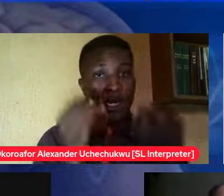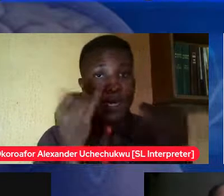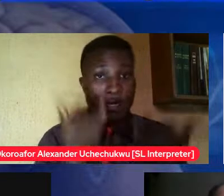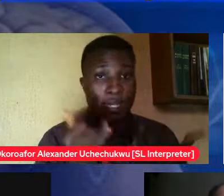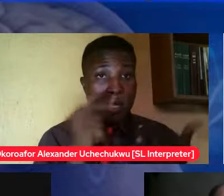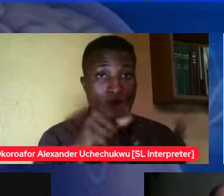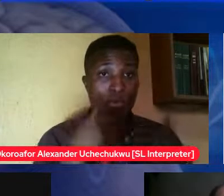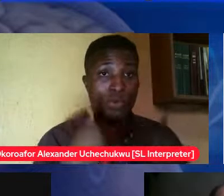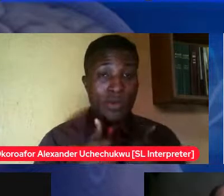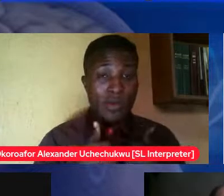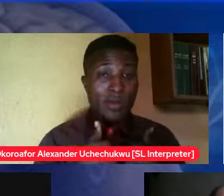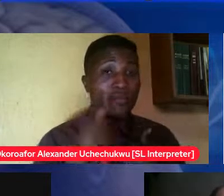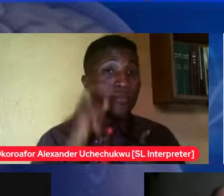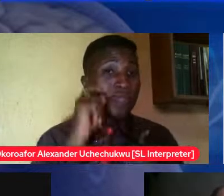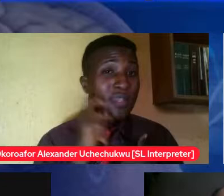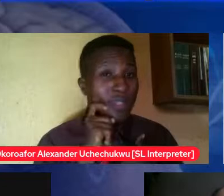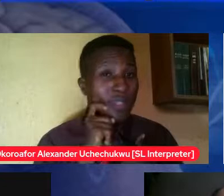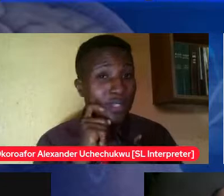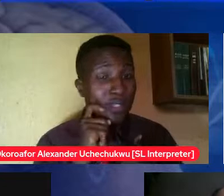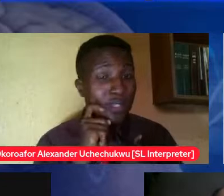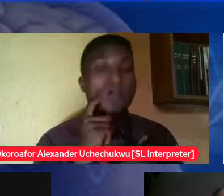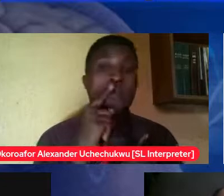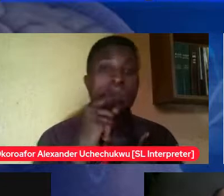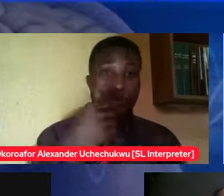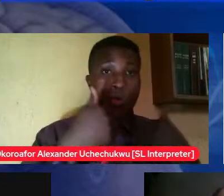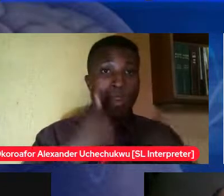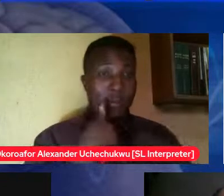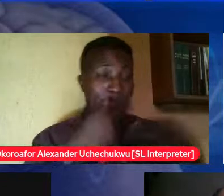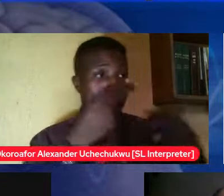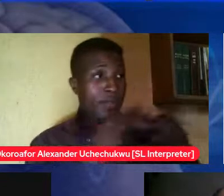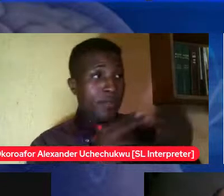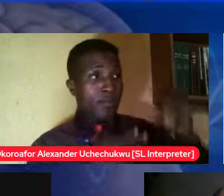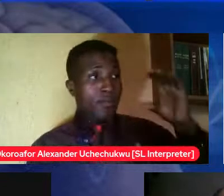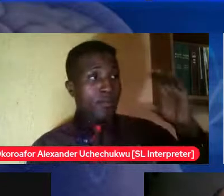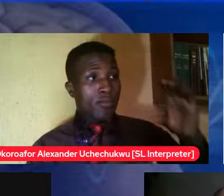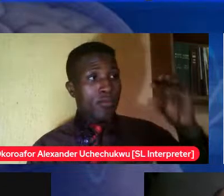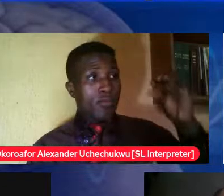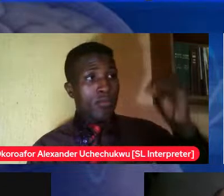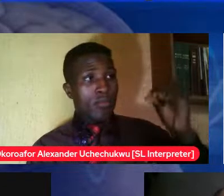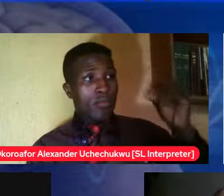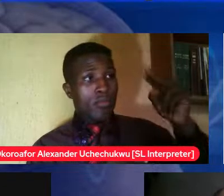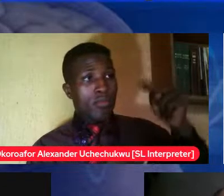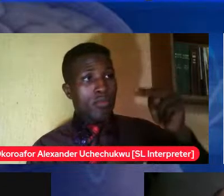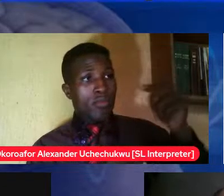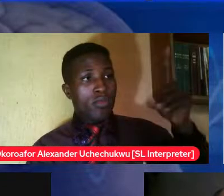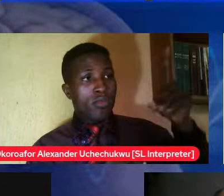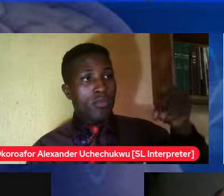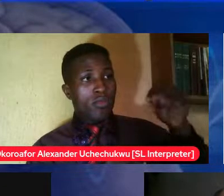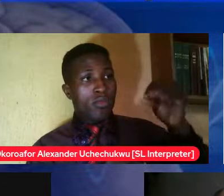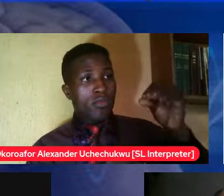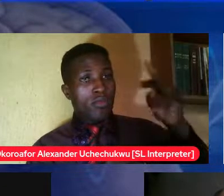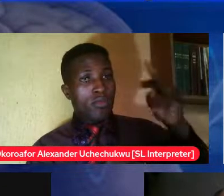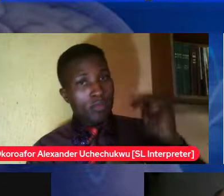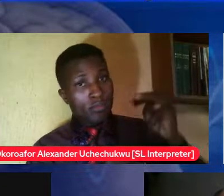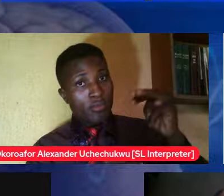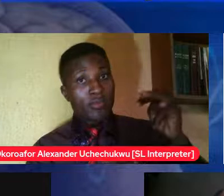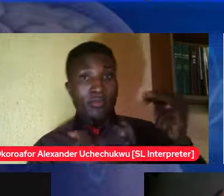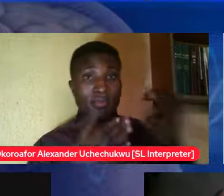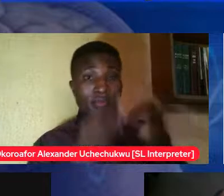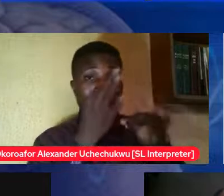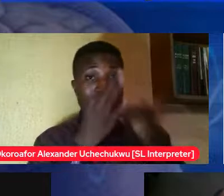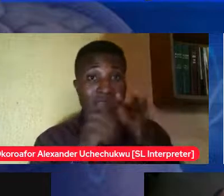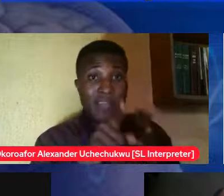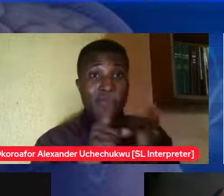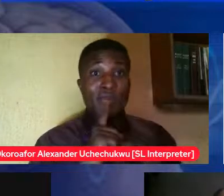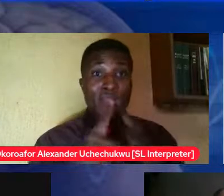you do that's what they call condom in fact if you begin to talk to teenagers you realize that they will know different sexual styles more than you that you are the adult